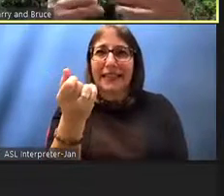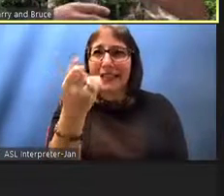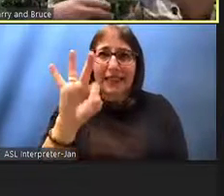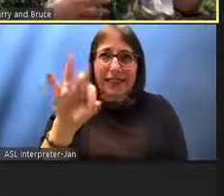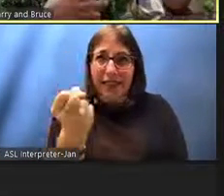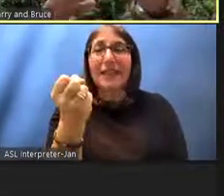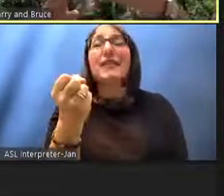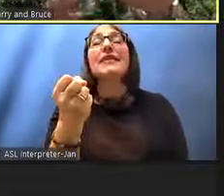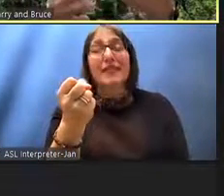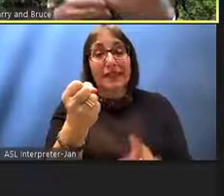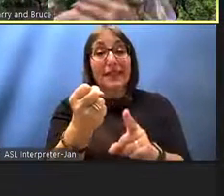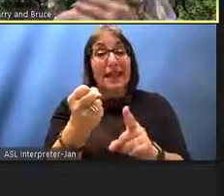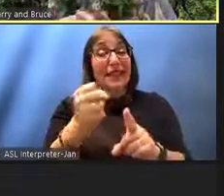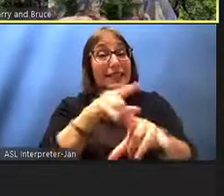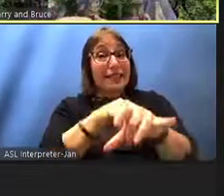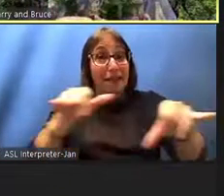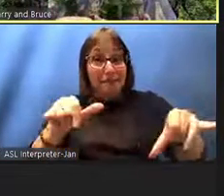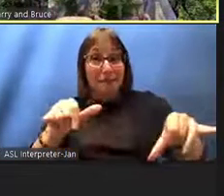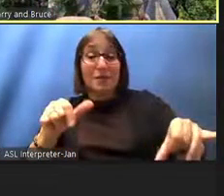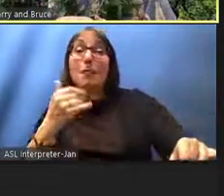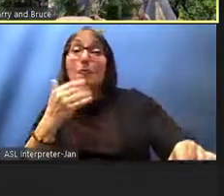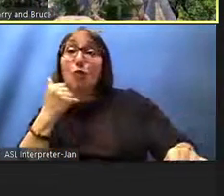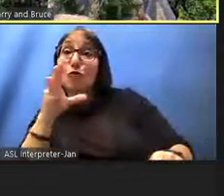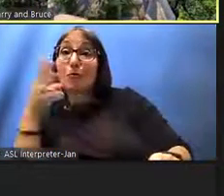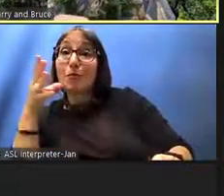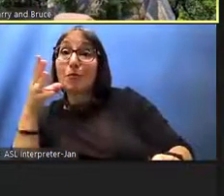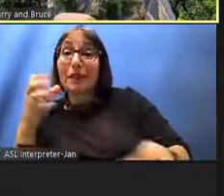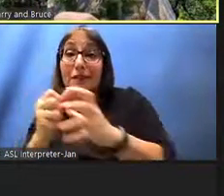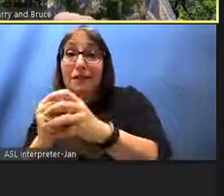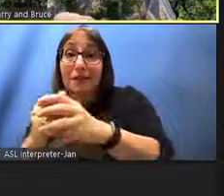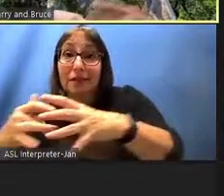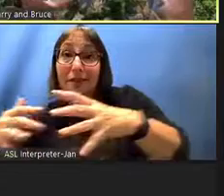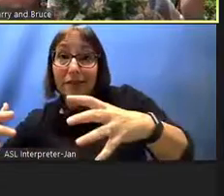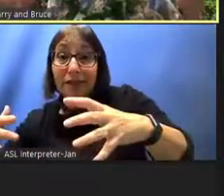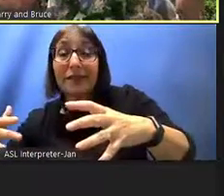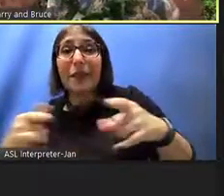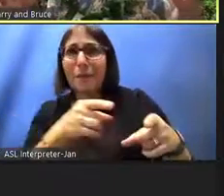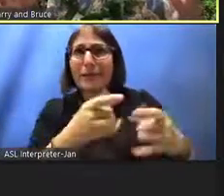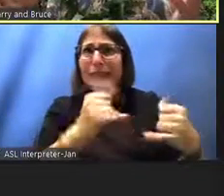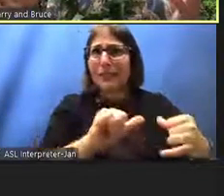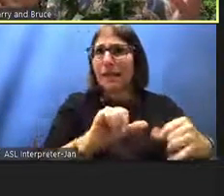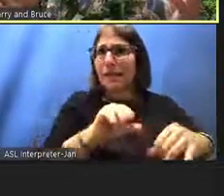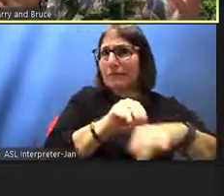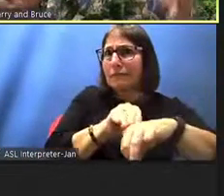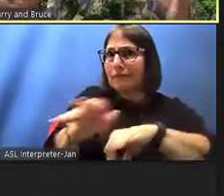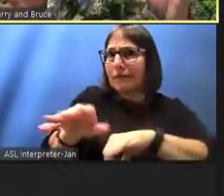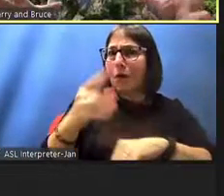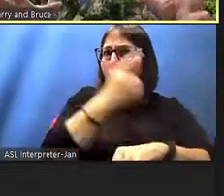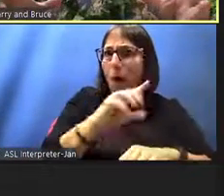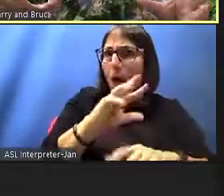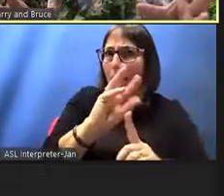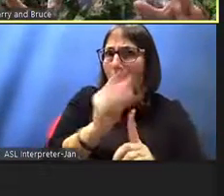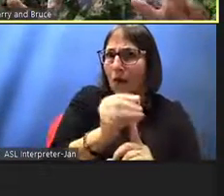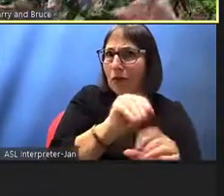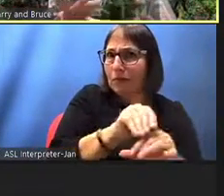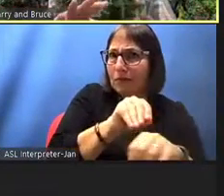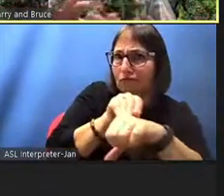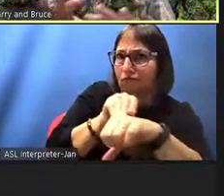lucrative and in into the early 1900s that it affected